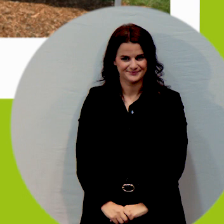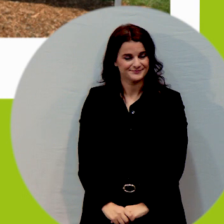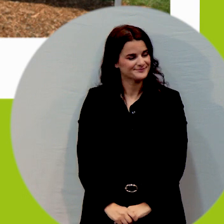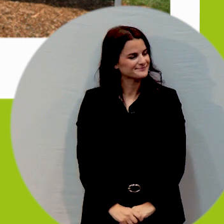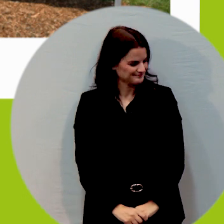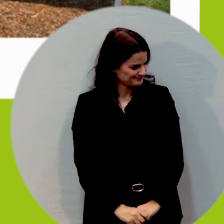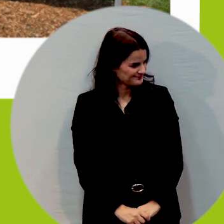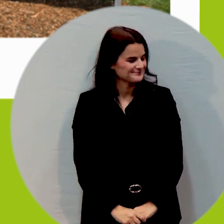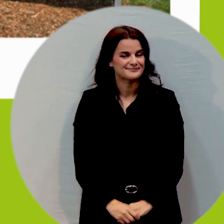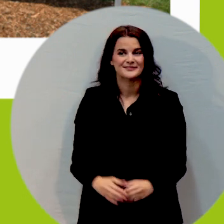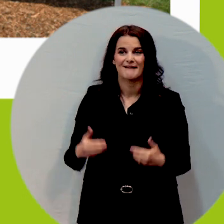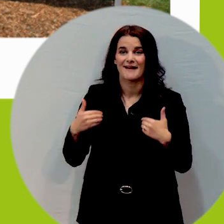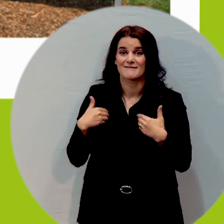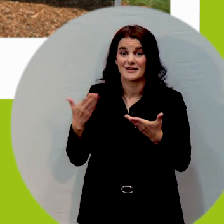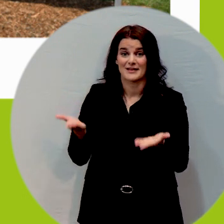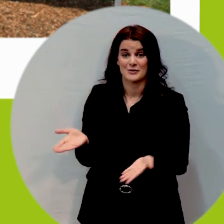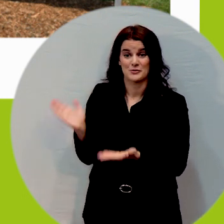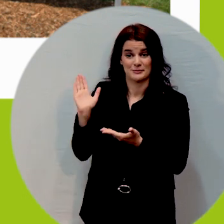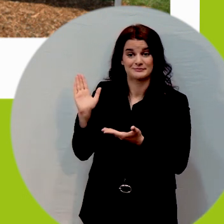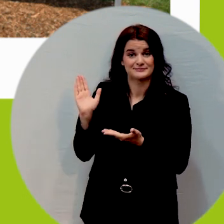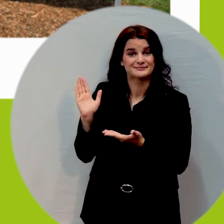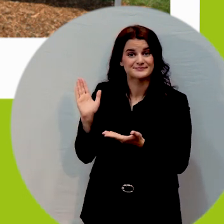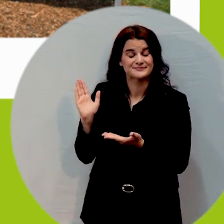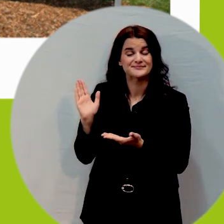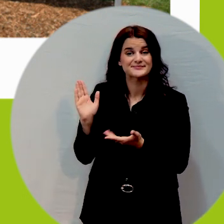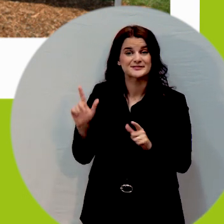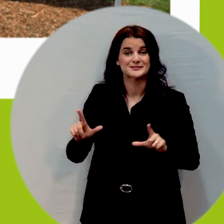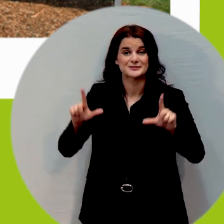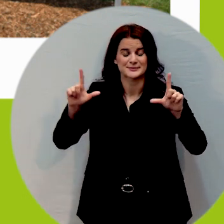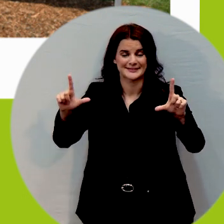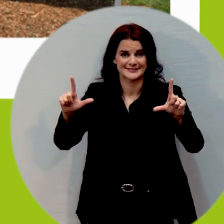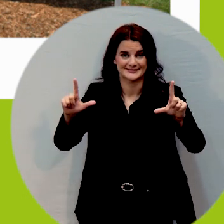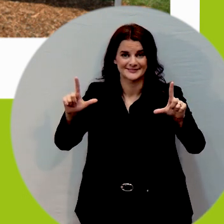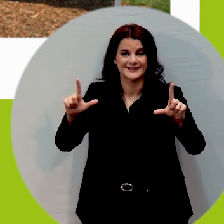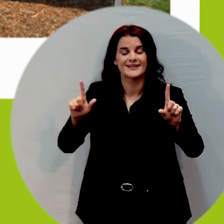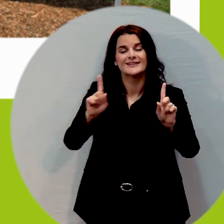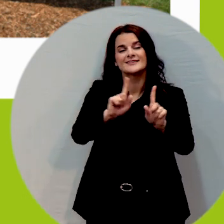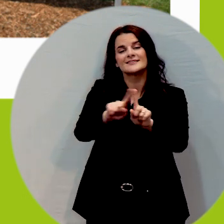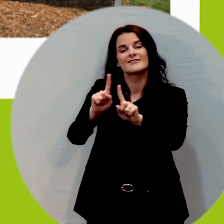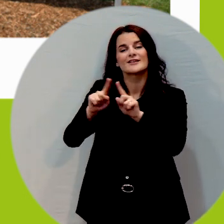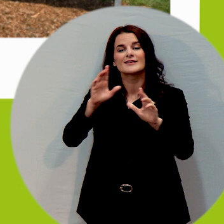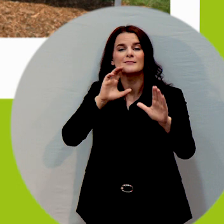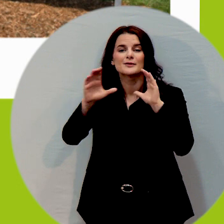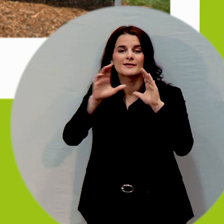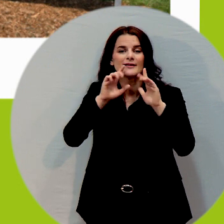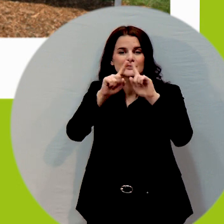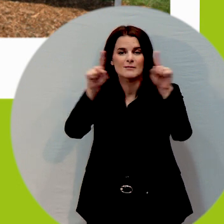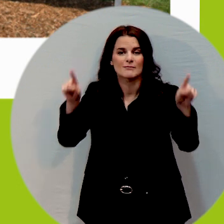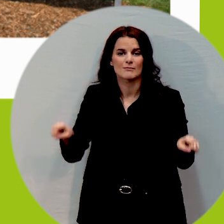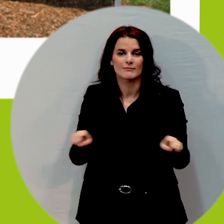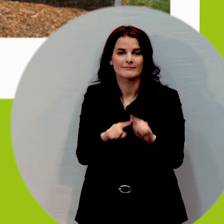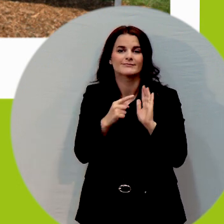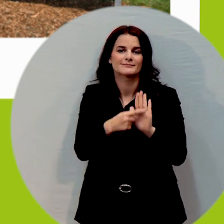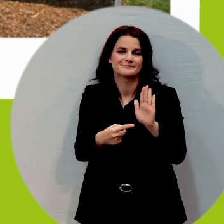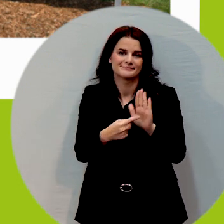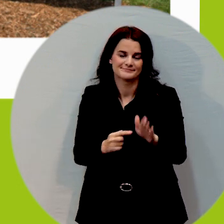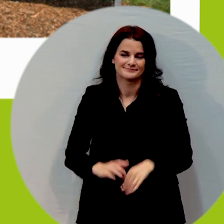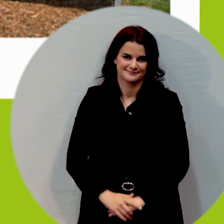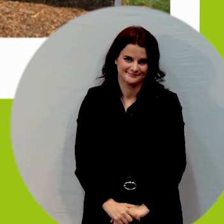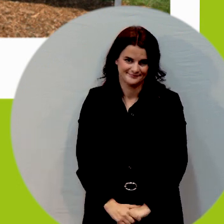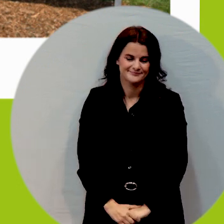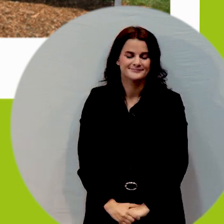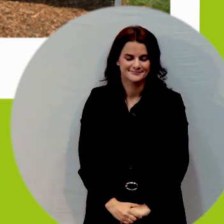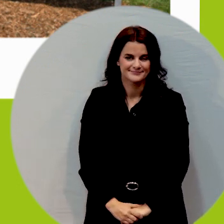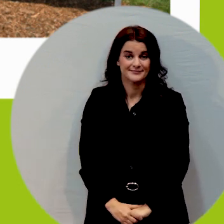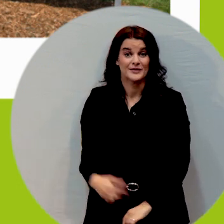so what we have here up on the screen are some examples of communication boards so we can